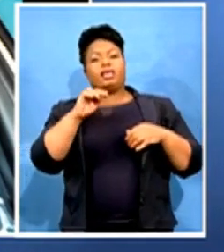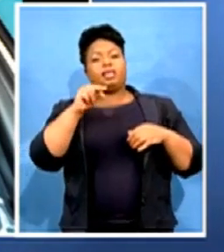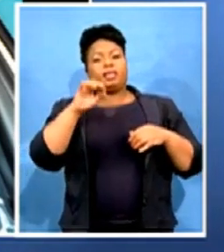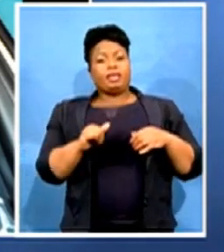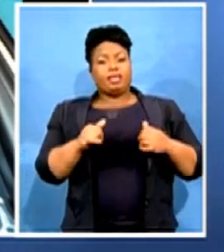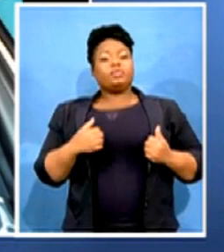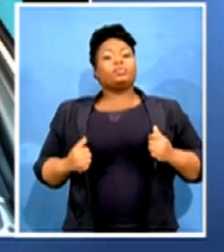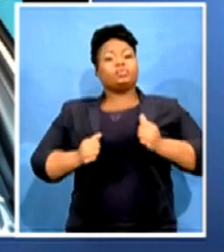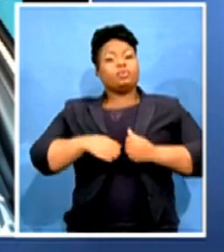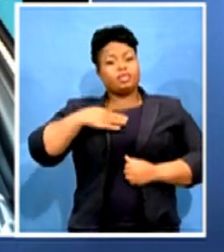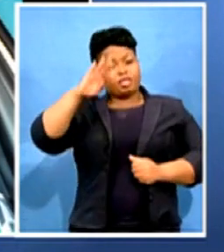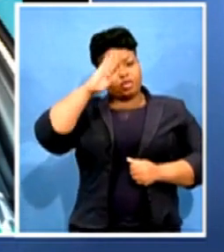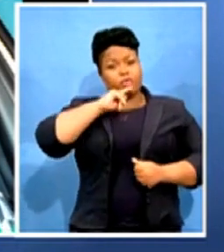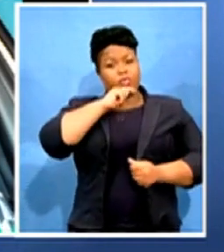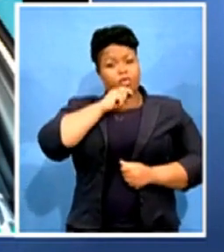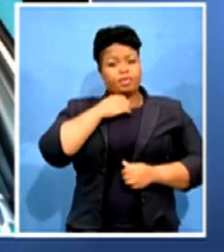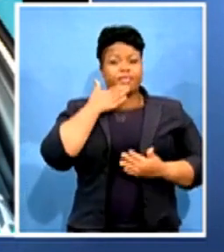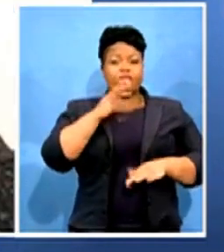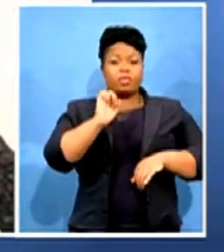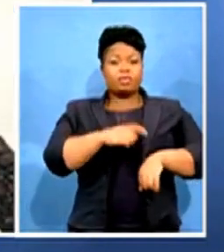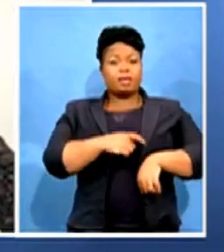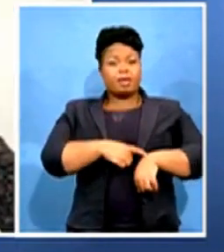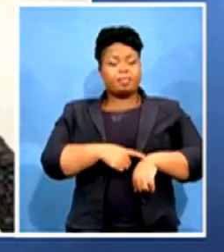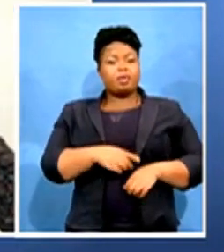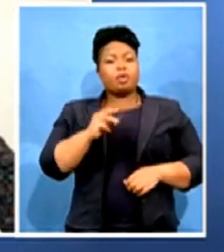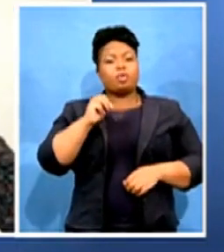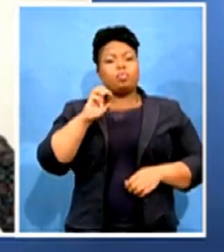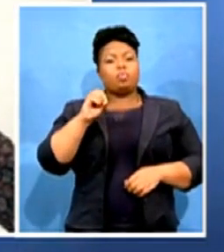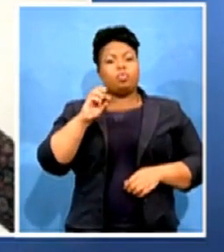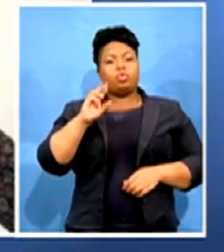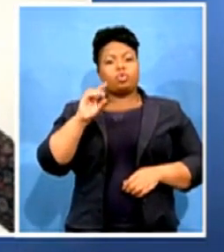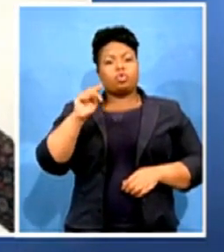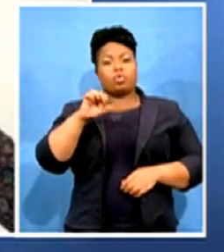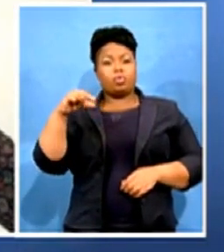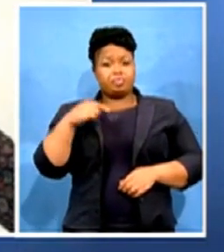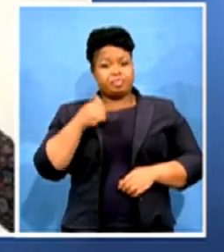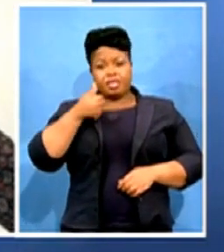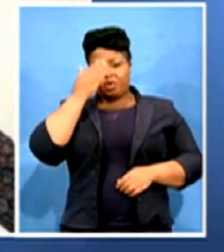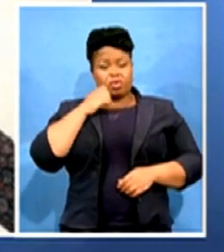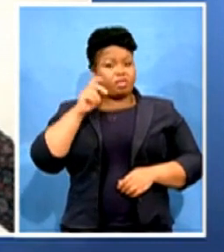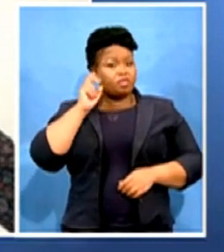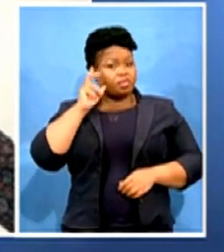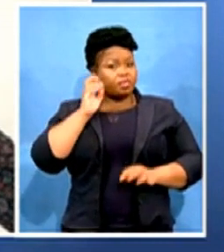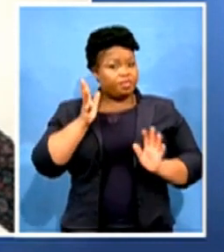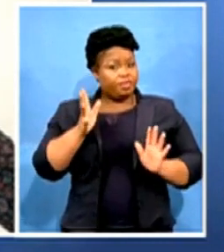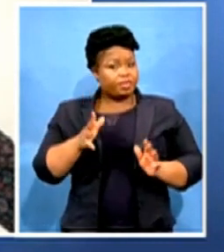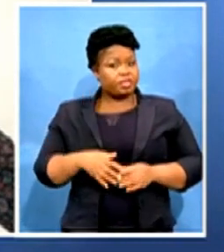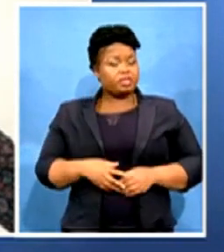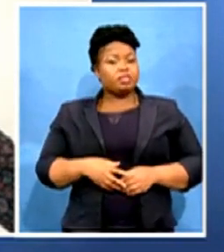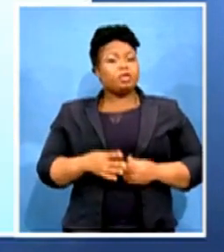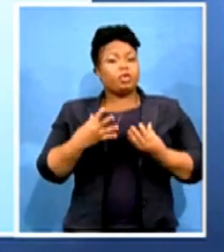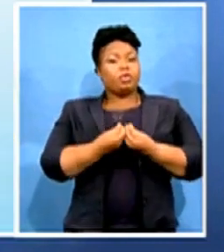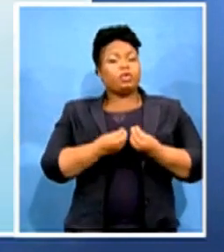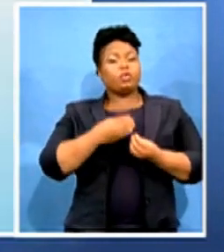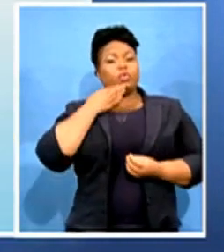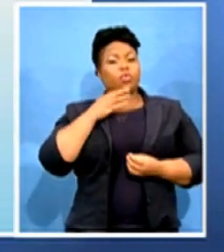making the time, Mr. Morolong. I don't know if you've had a chance to listen to the conversation we've been having with Bita Lengkopane in terms